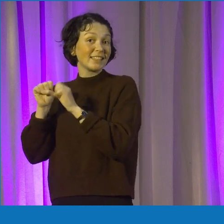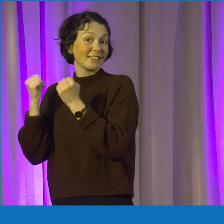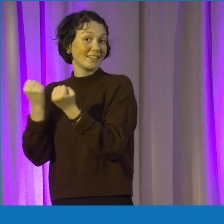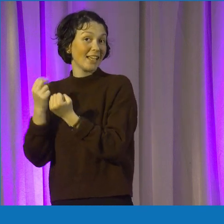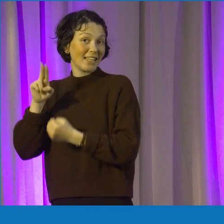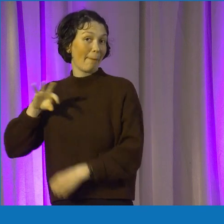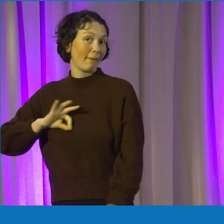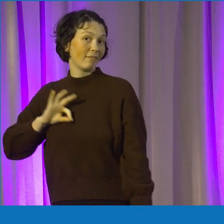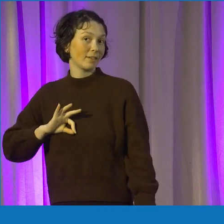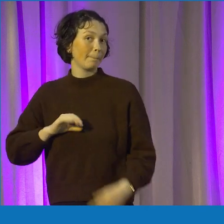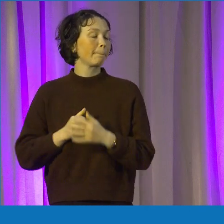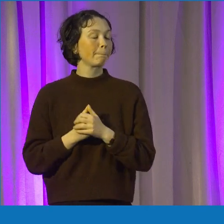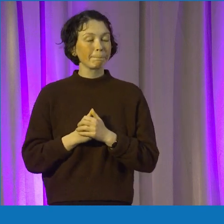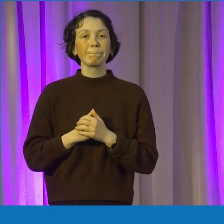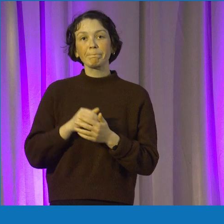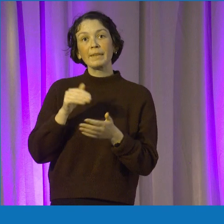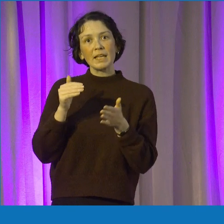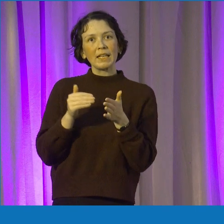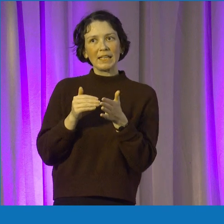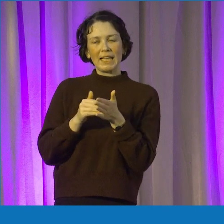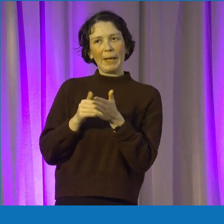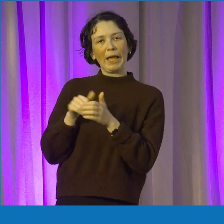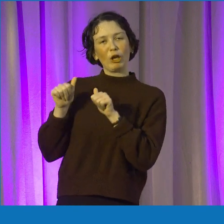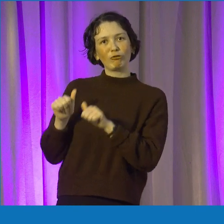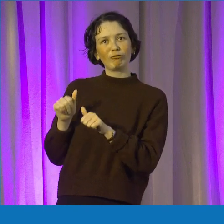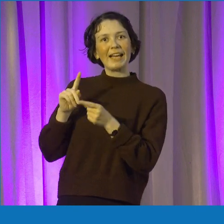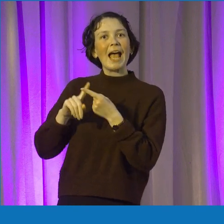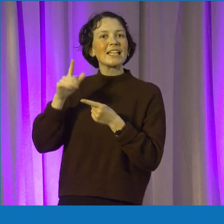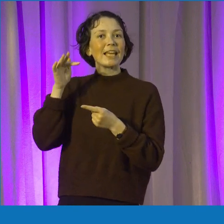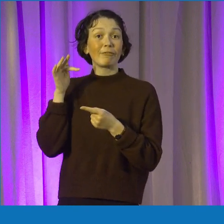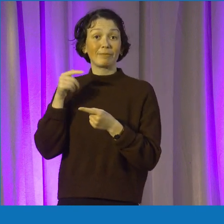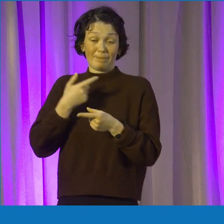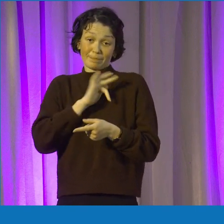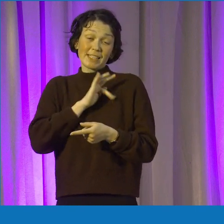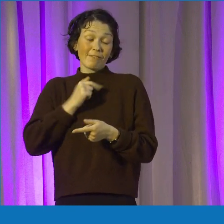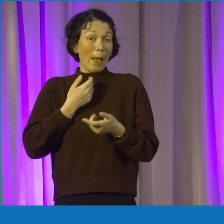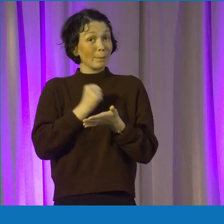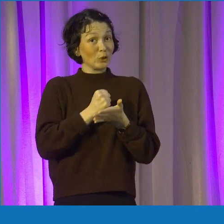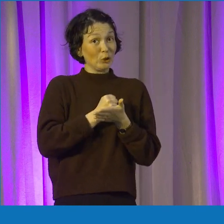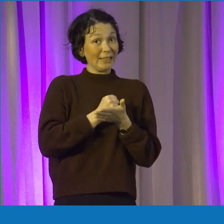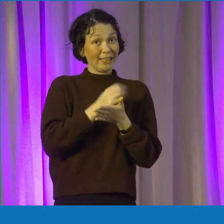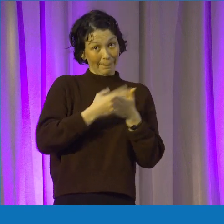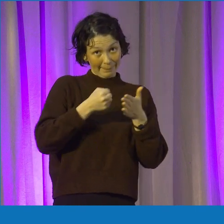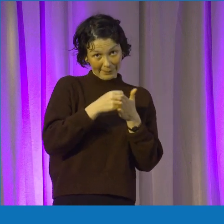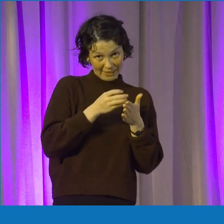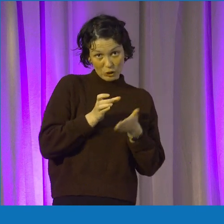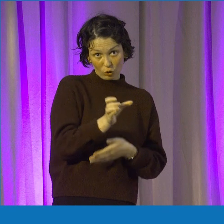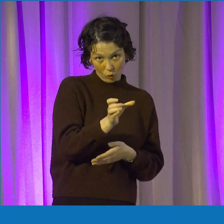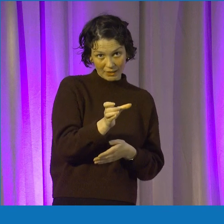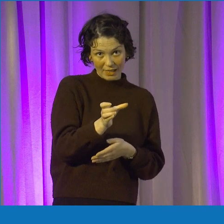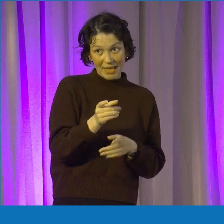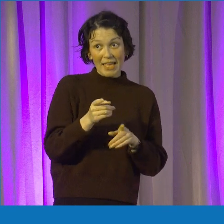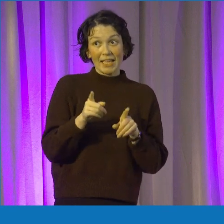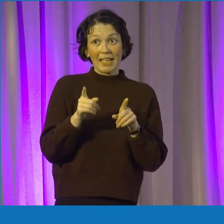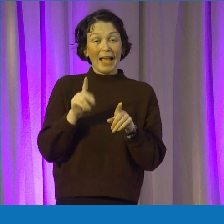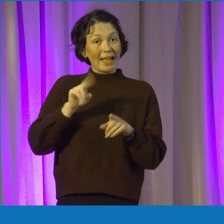I think as well, if you're in a, even if you're in a kind of business related or in my case, computer science and business course, it makes things a lot more relevant